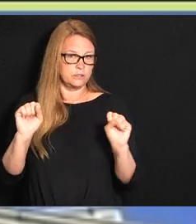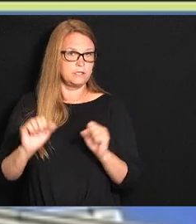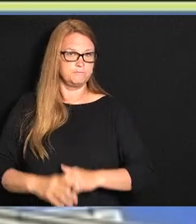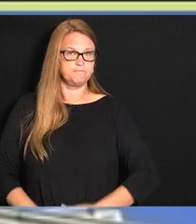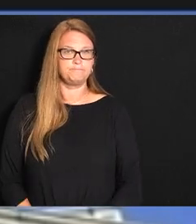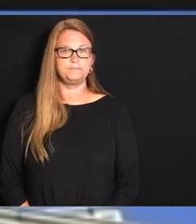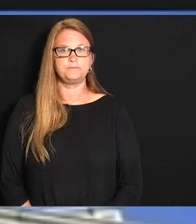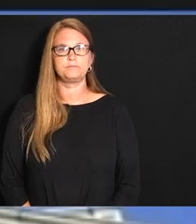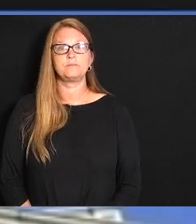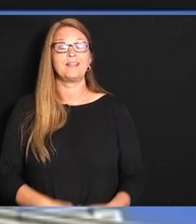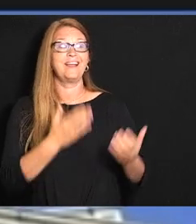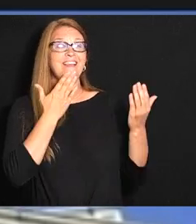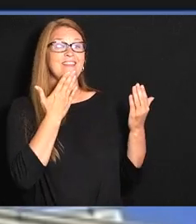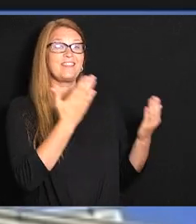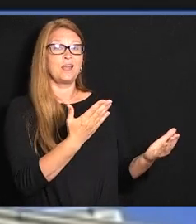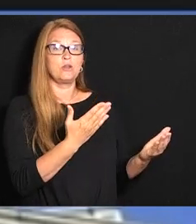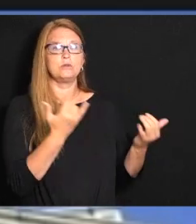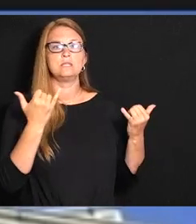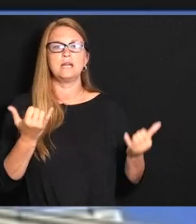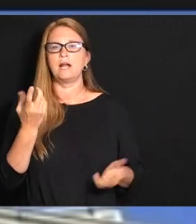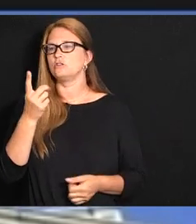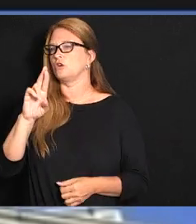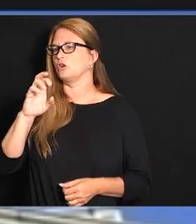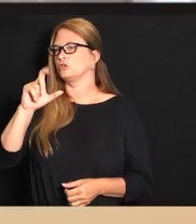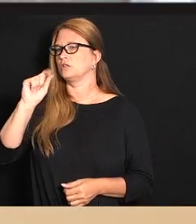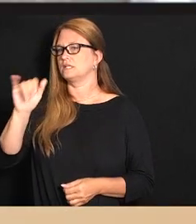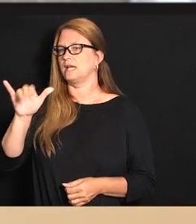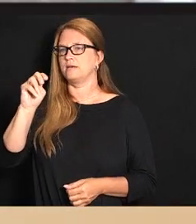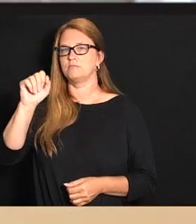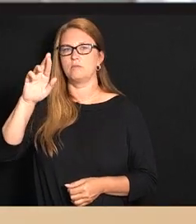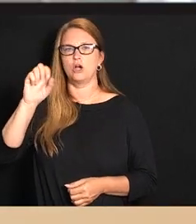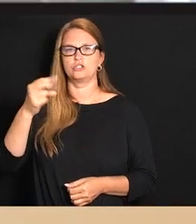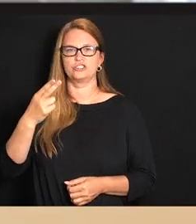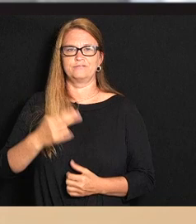Thank you, Secretary. Next we'll hear from Dr. Clay Marsh our coronavirus